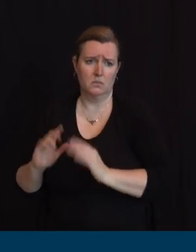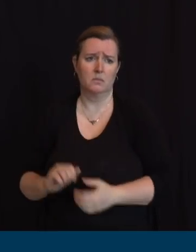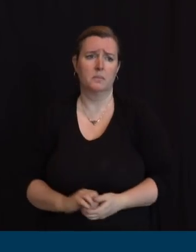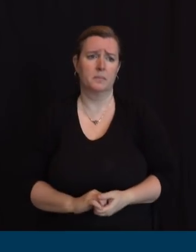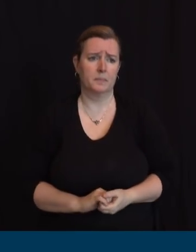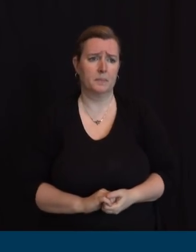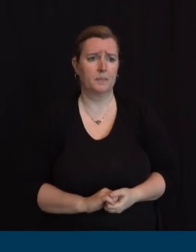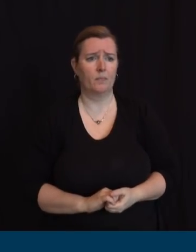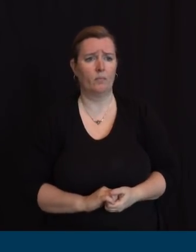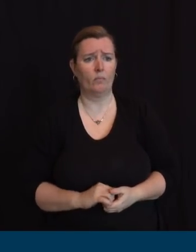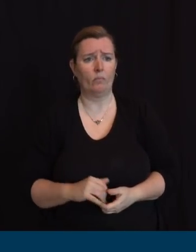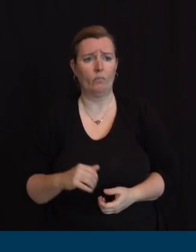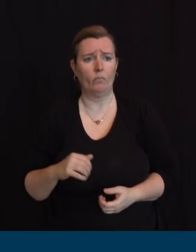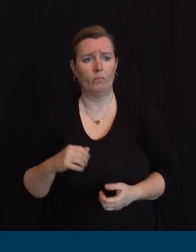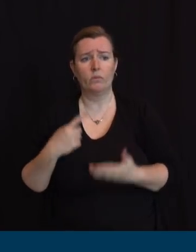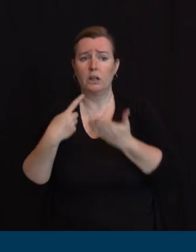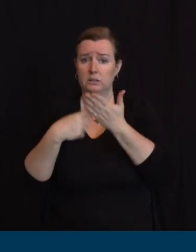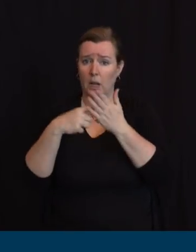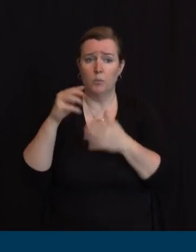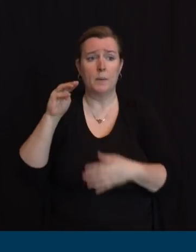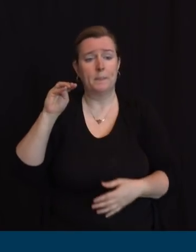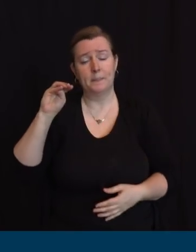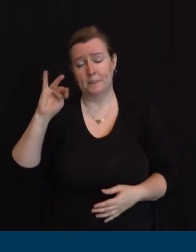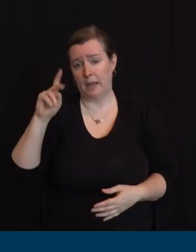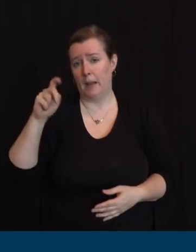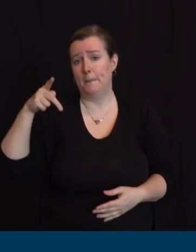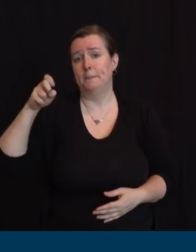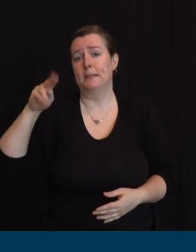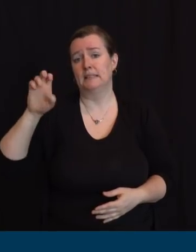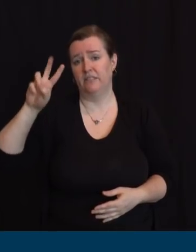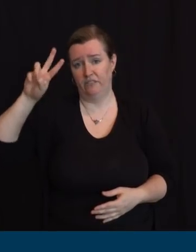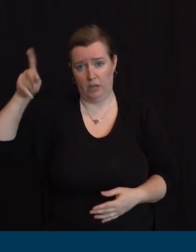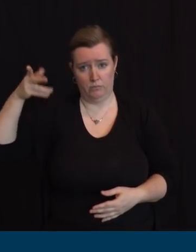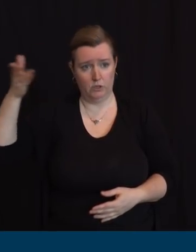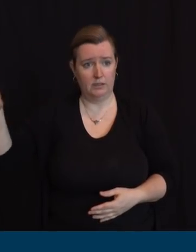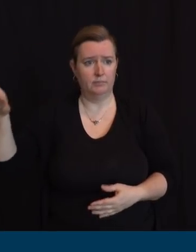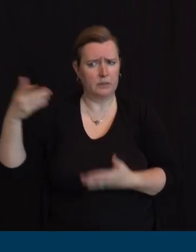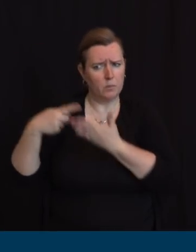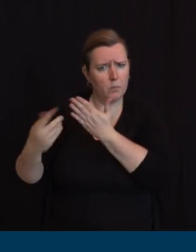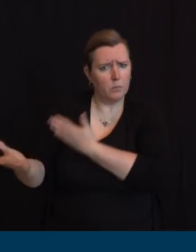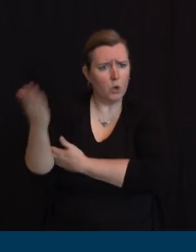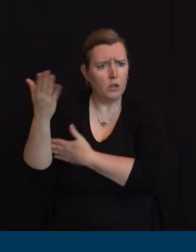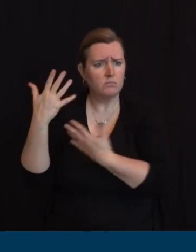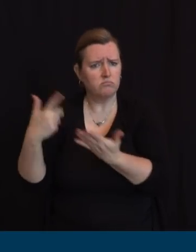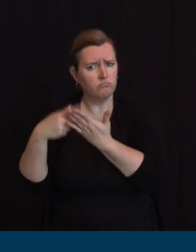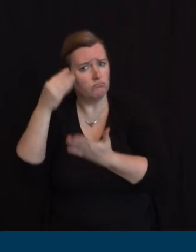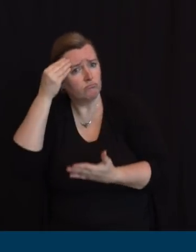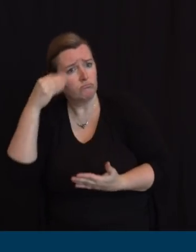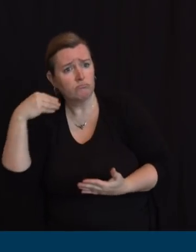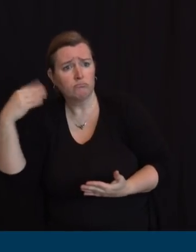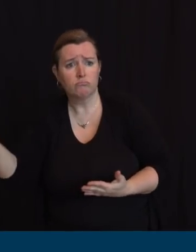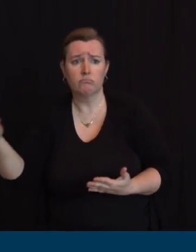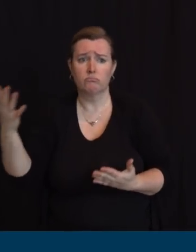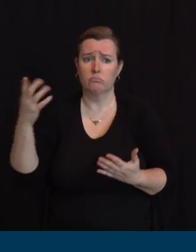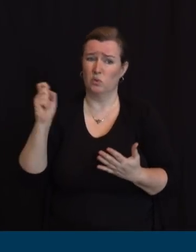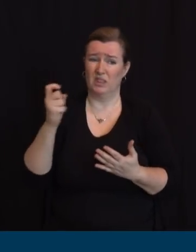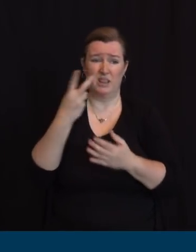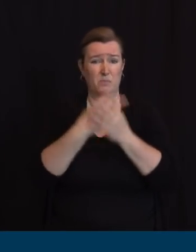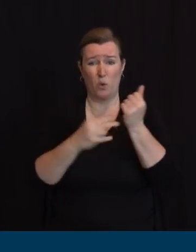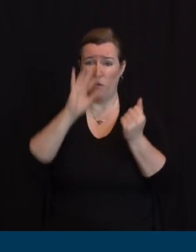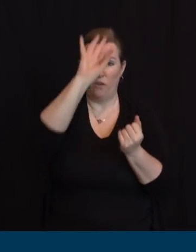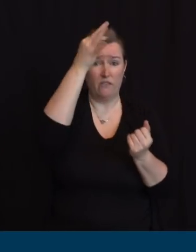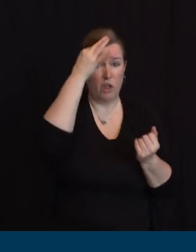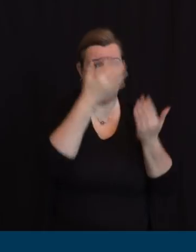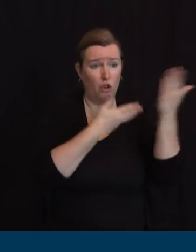the federal government of the United States of America in any challenging period, let alone a once-a-century, if longer, health care